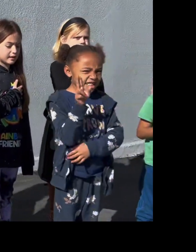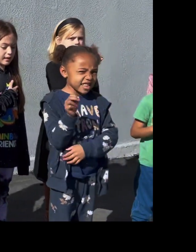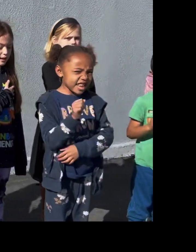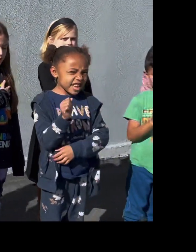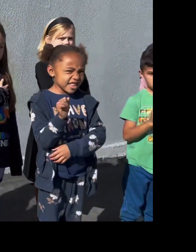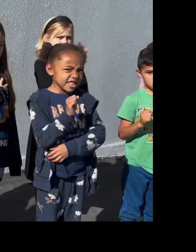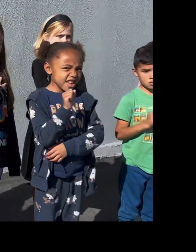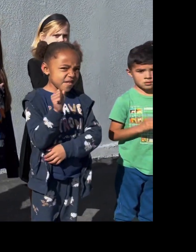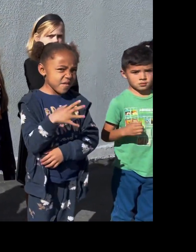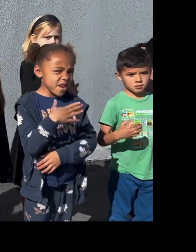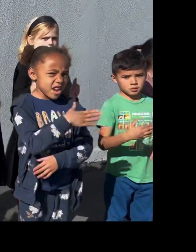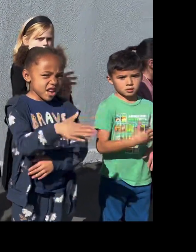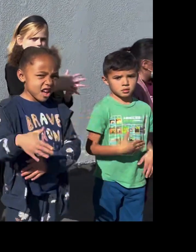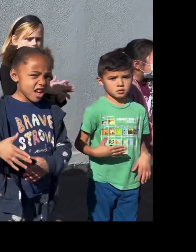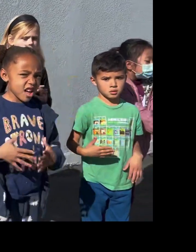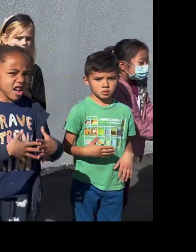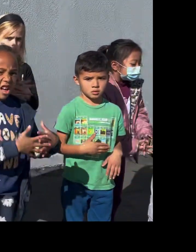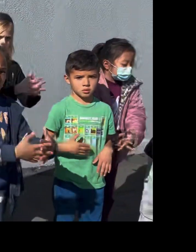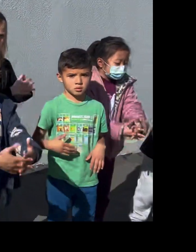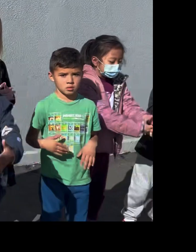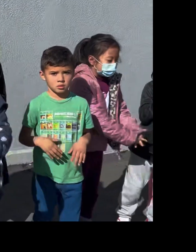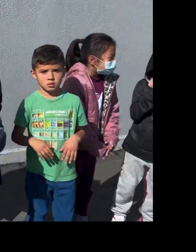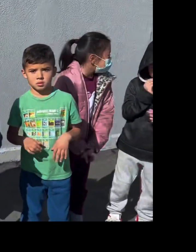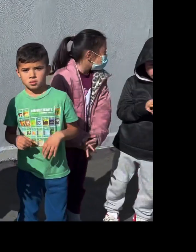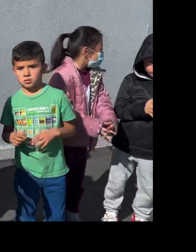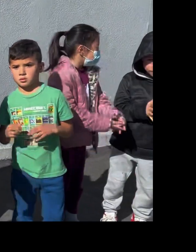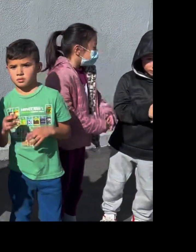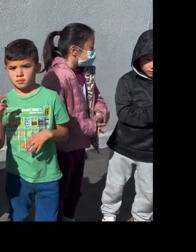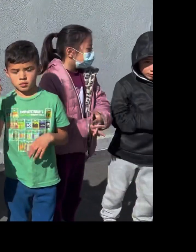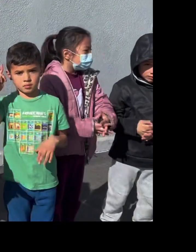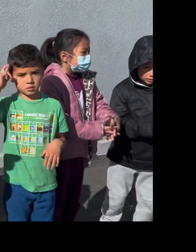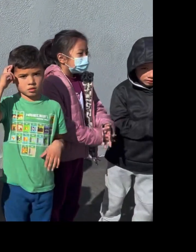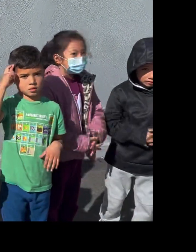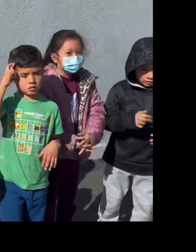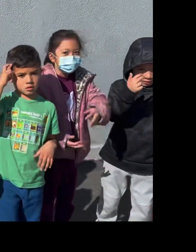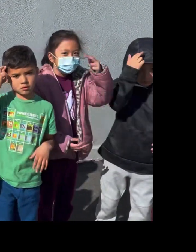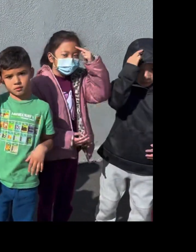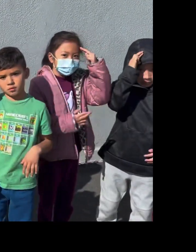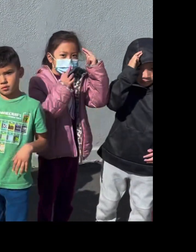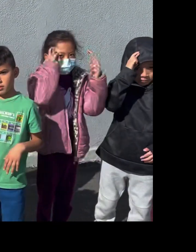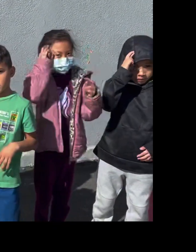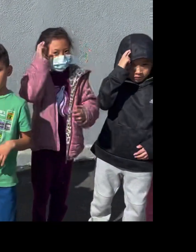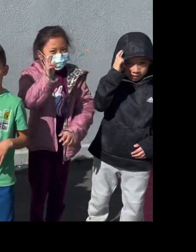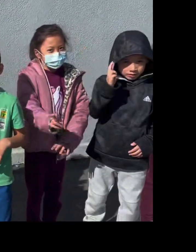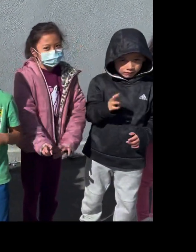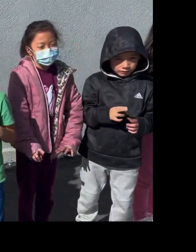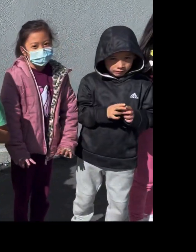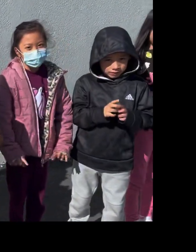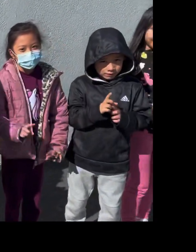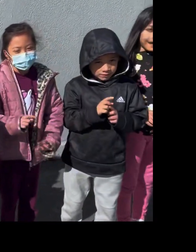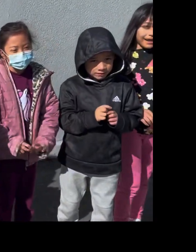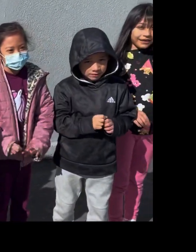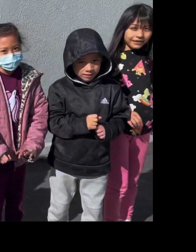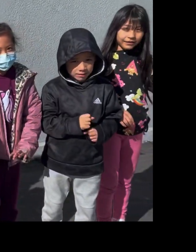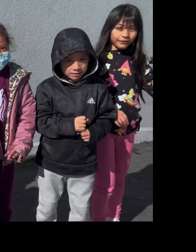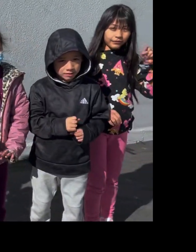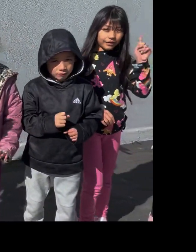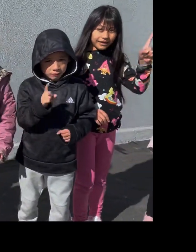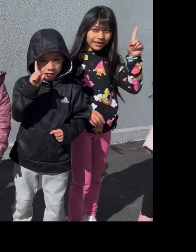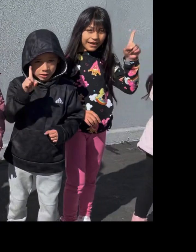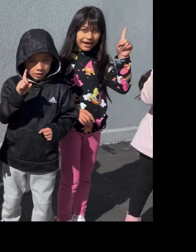States of America, and to the republic for which it stands,